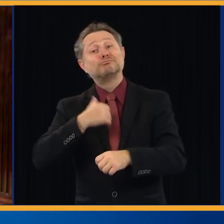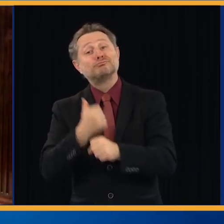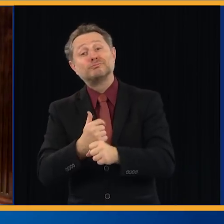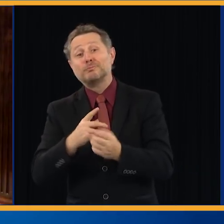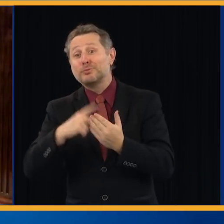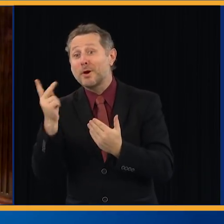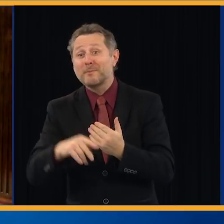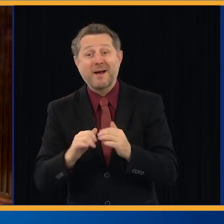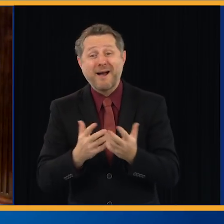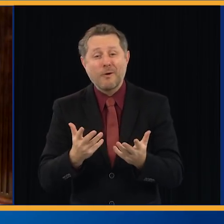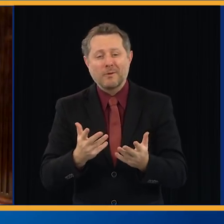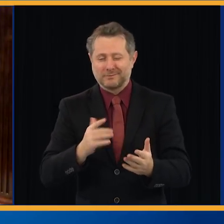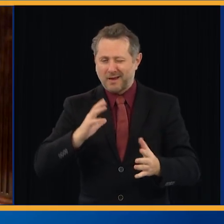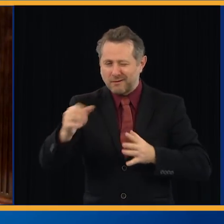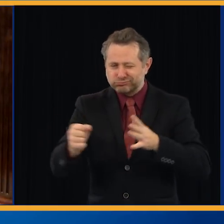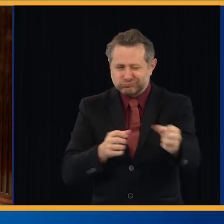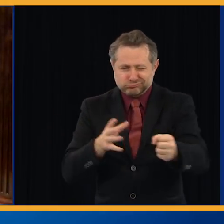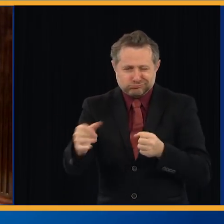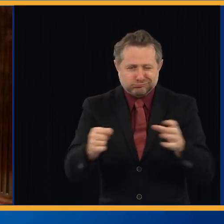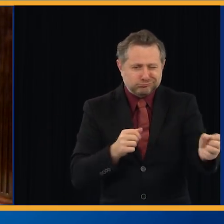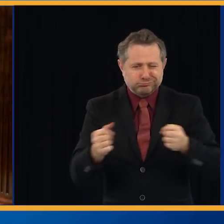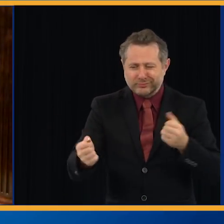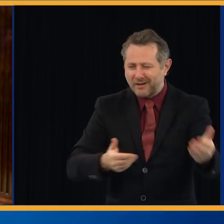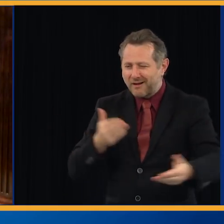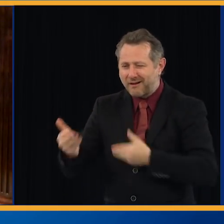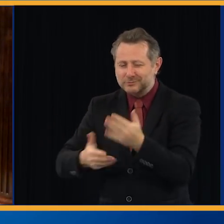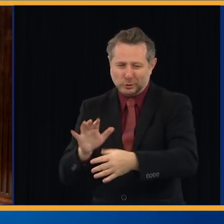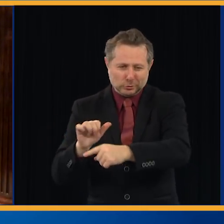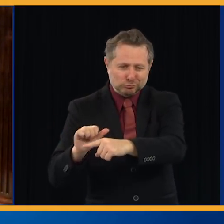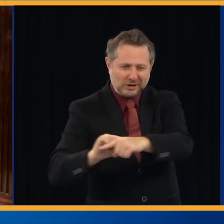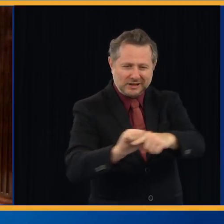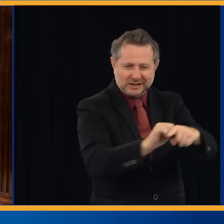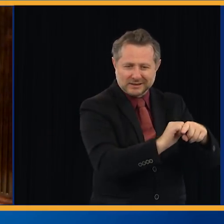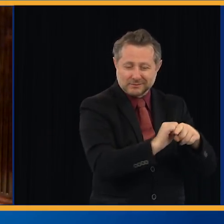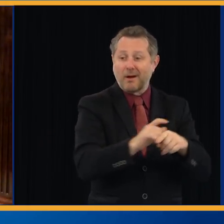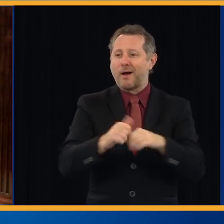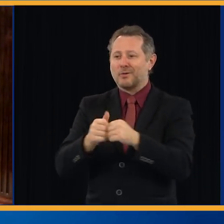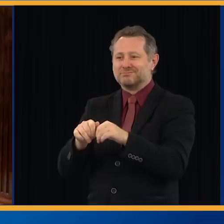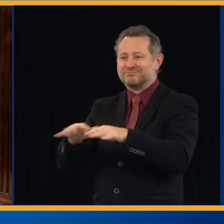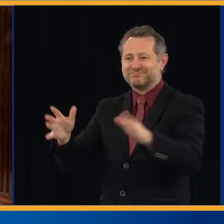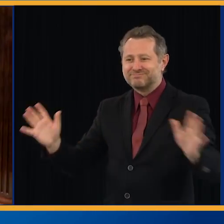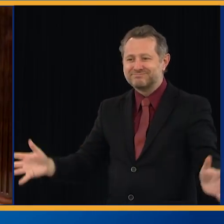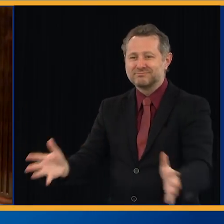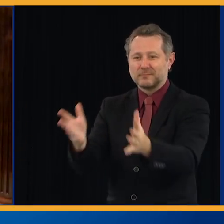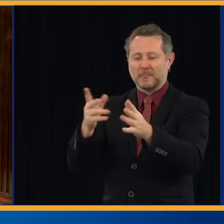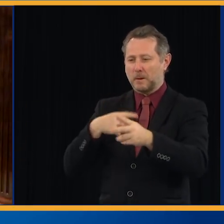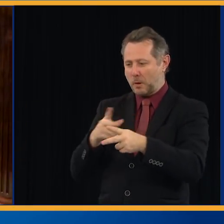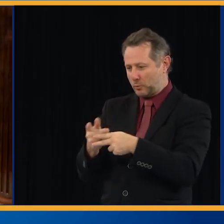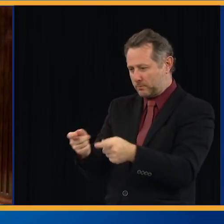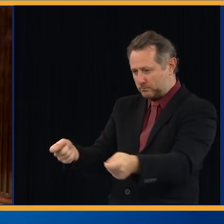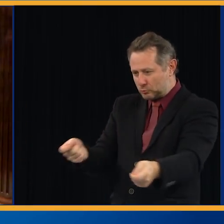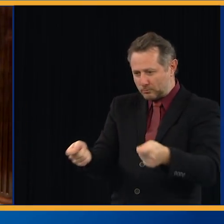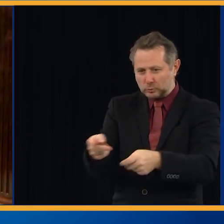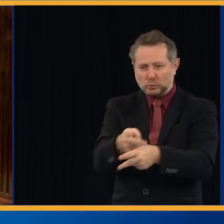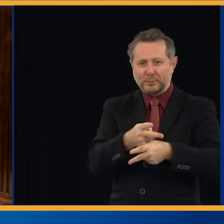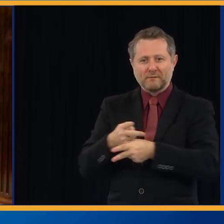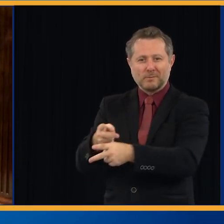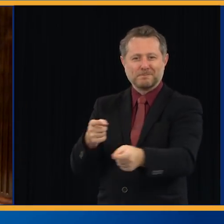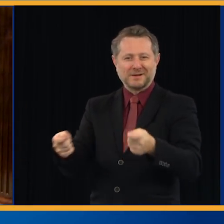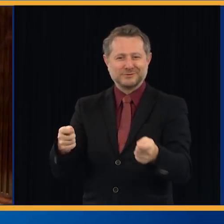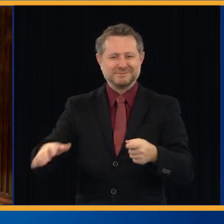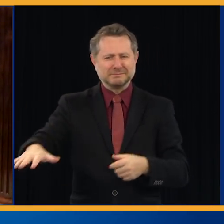training, deploying, and managing a small army of New Yorkers, as the governor said, is really the great challenge.